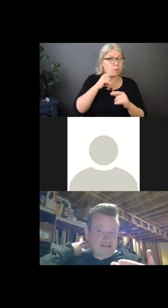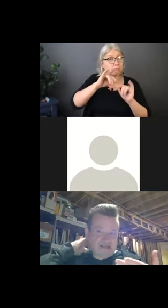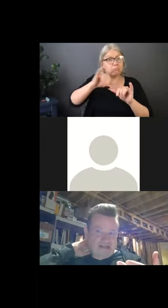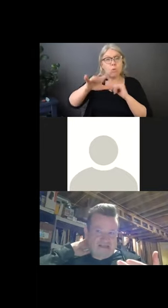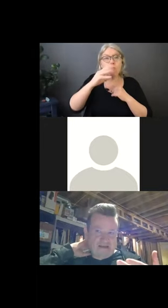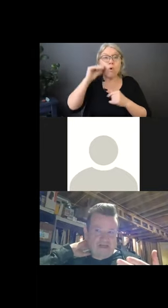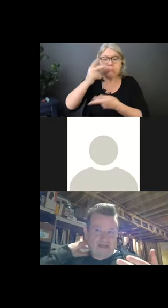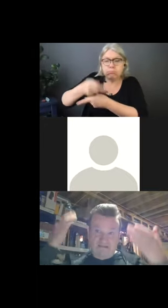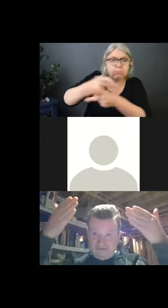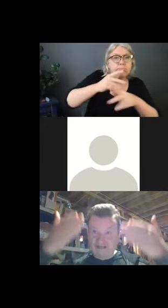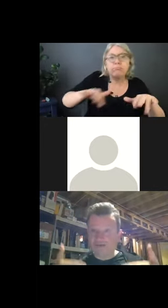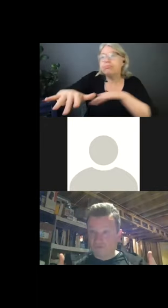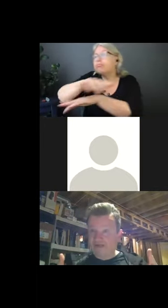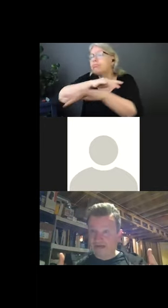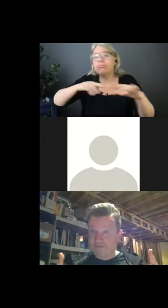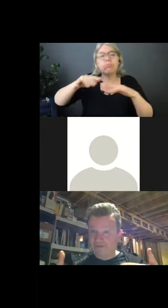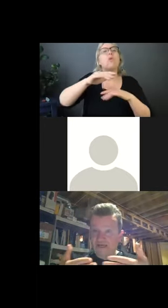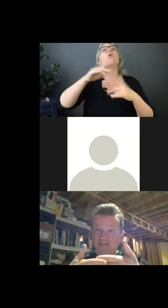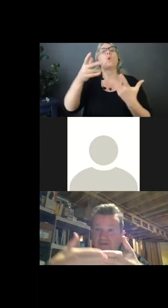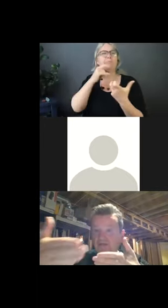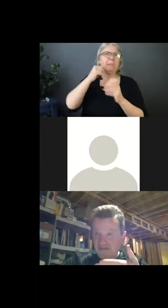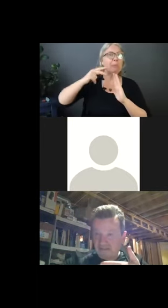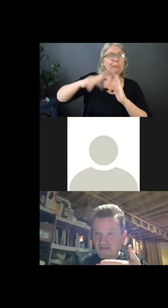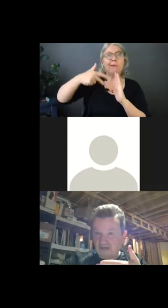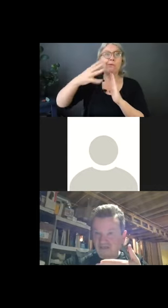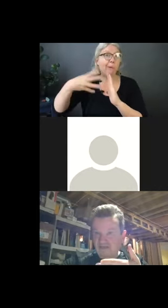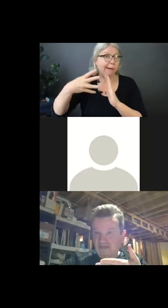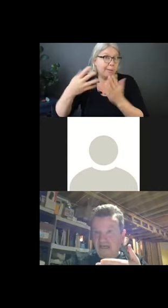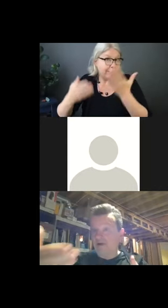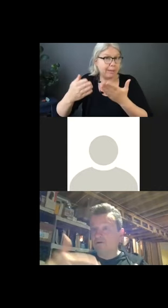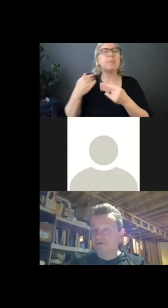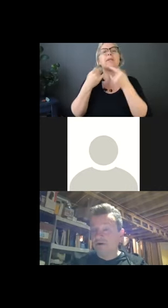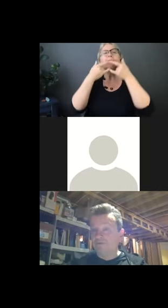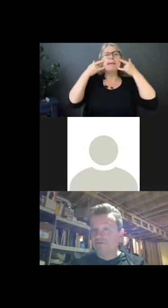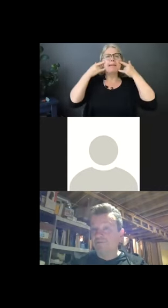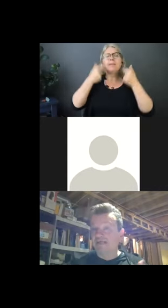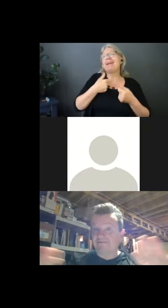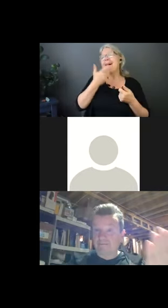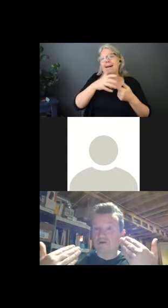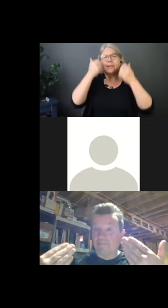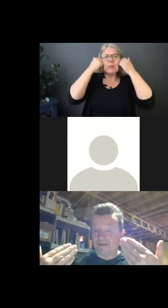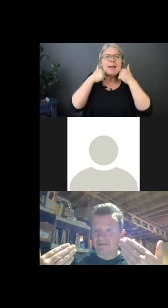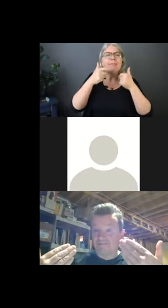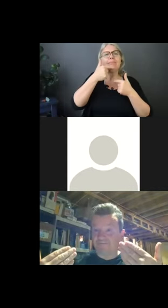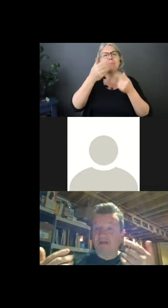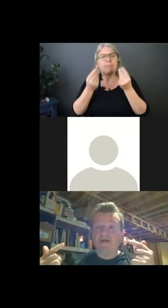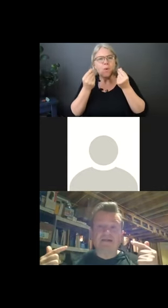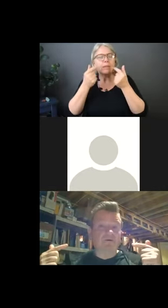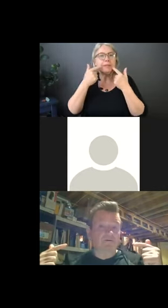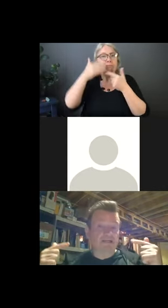the mask getting contaminated. A face shield really helps to increase the longevity. And it also helps to protect from droplets.